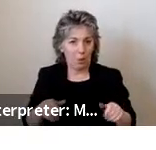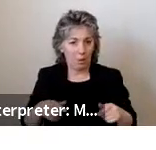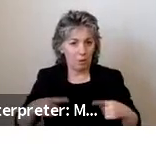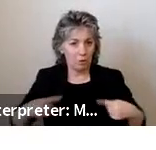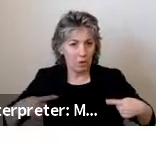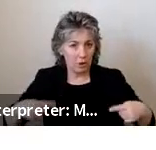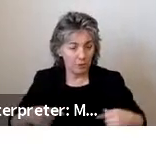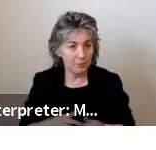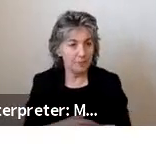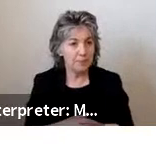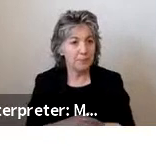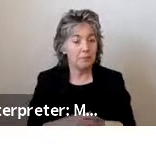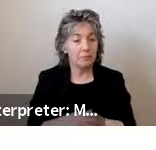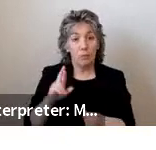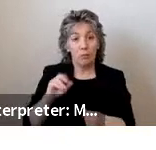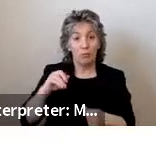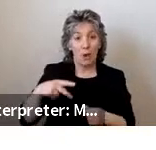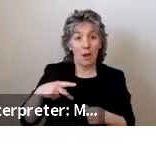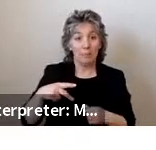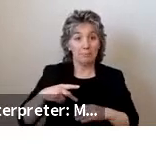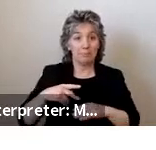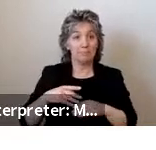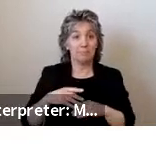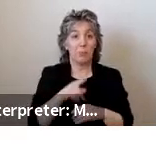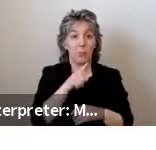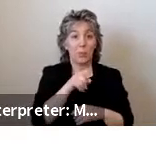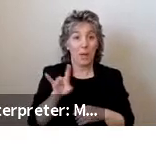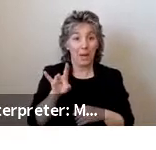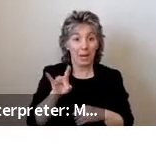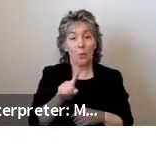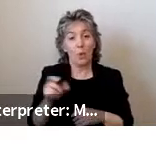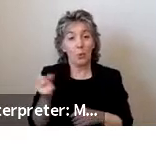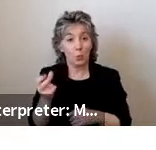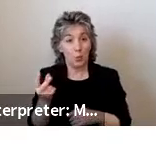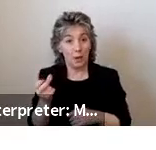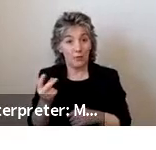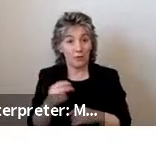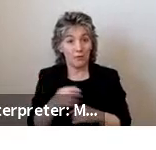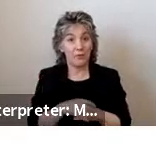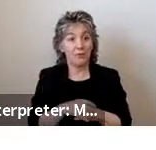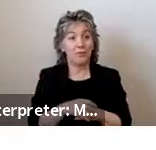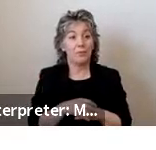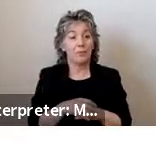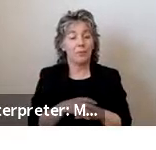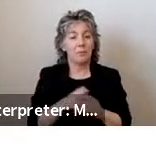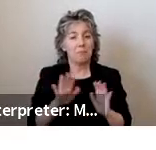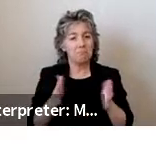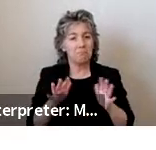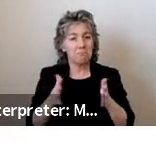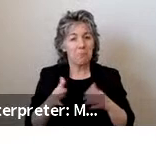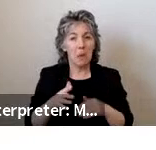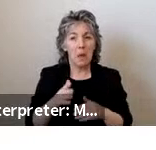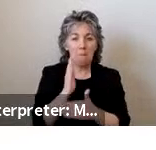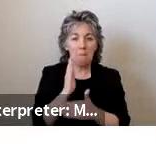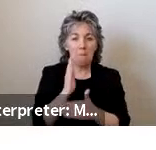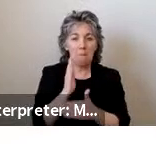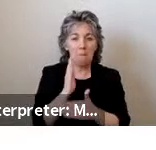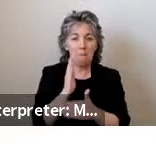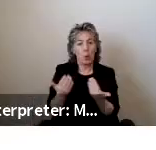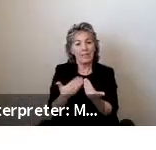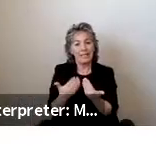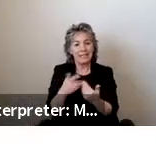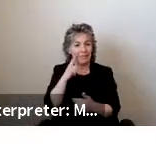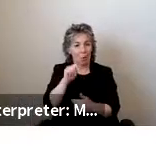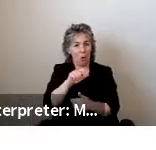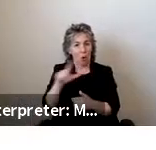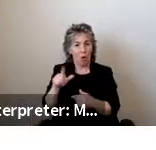Ramp slopes of 1 to 8 and 1 to 12 had mean ratings that were considered barely moderately or very easy for all user groups